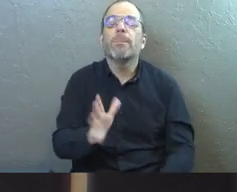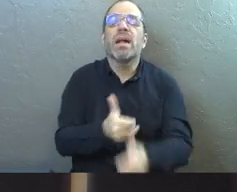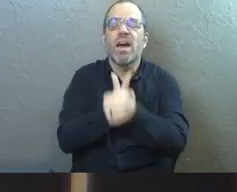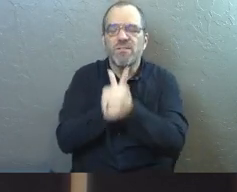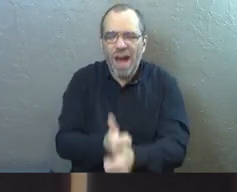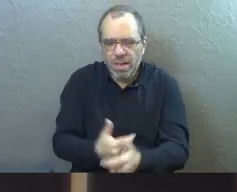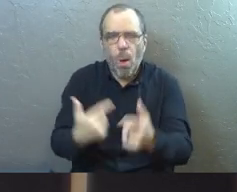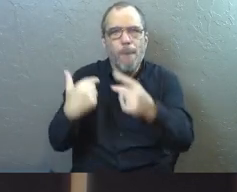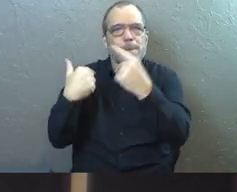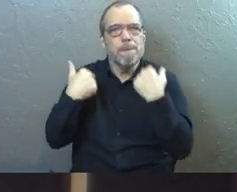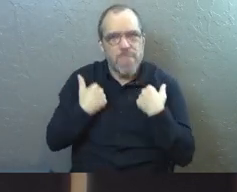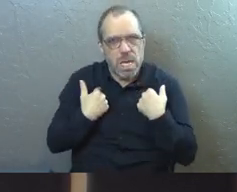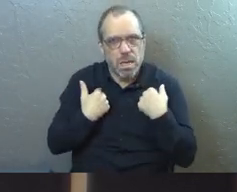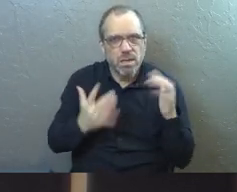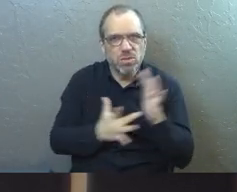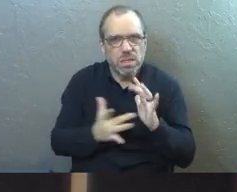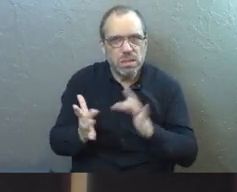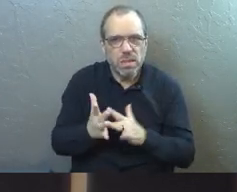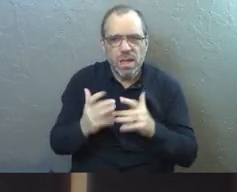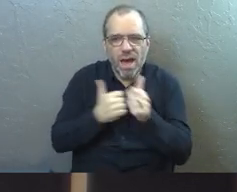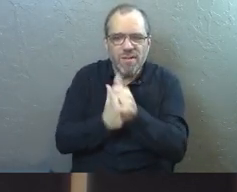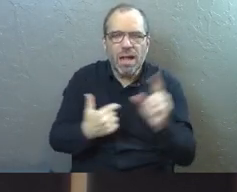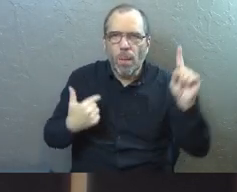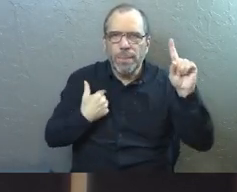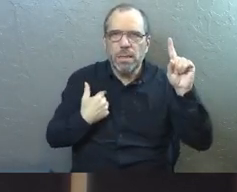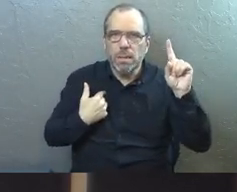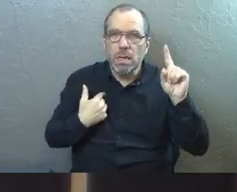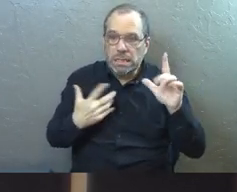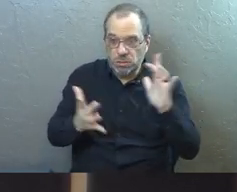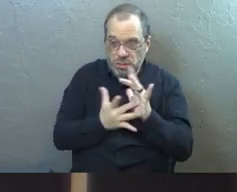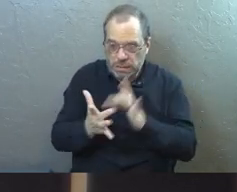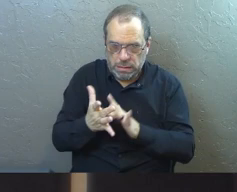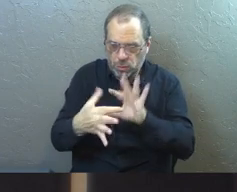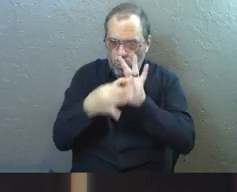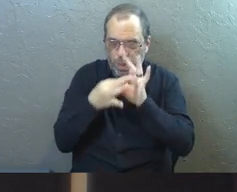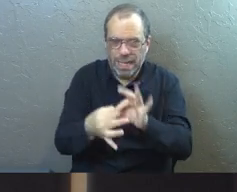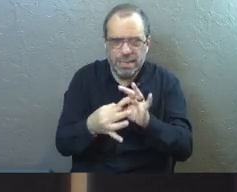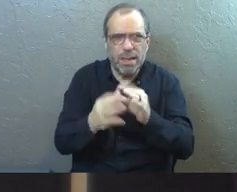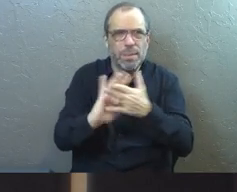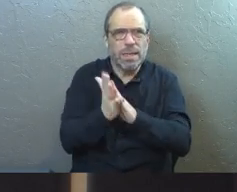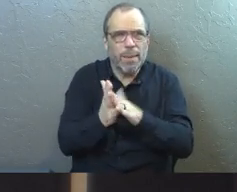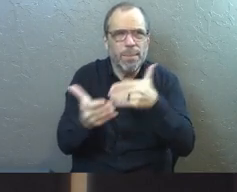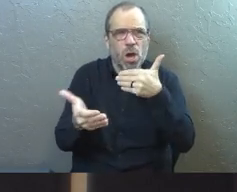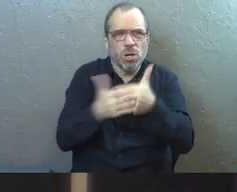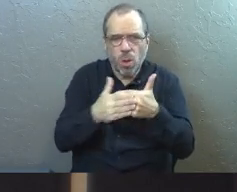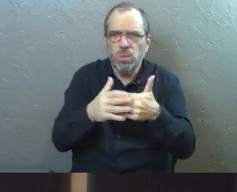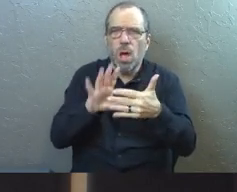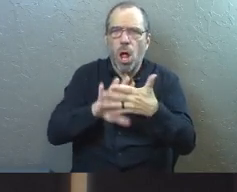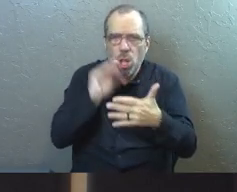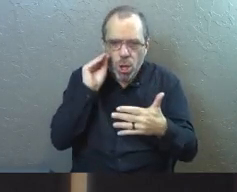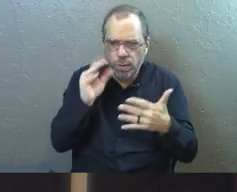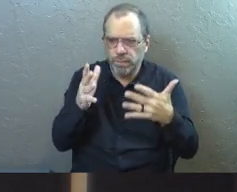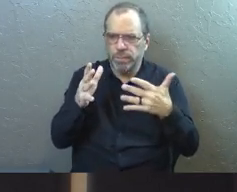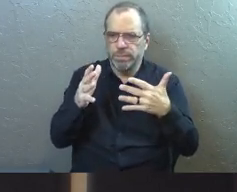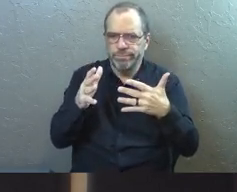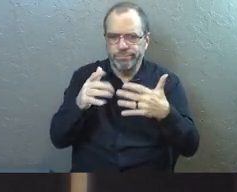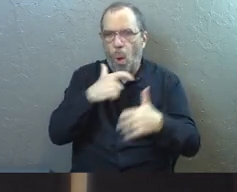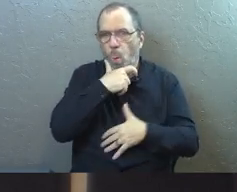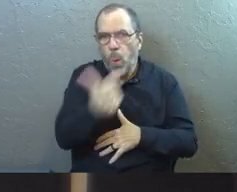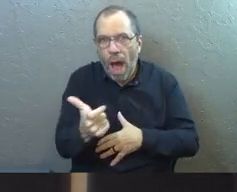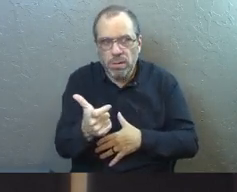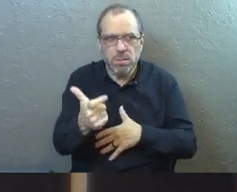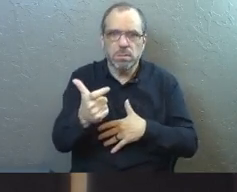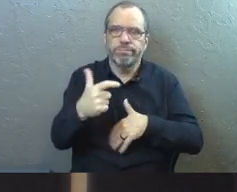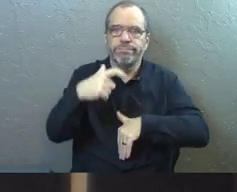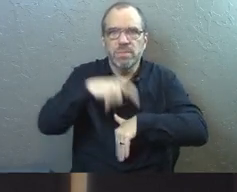says, follow me. Jesus is always about relationship. Just come be close. Come learn from me. Come watch how I do